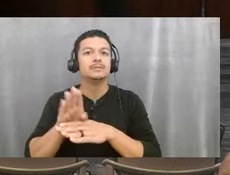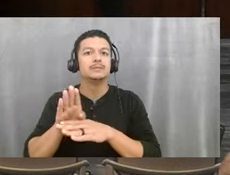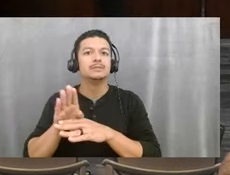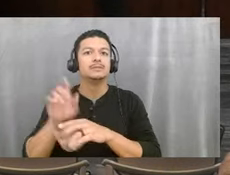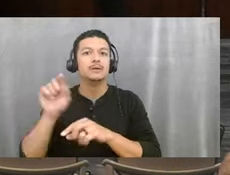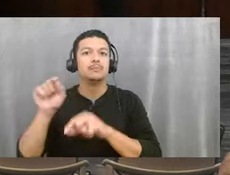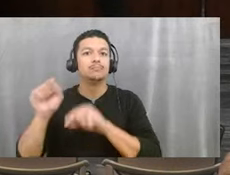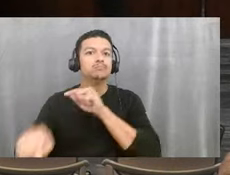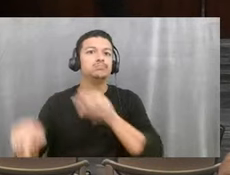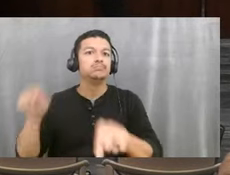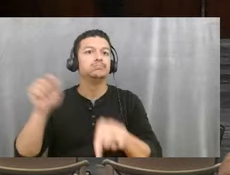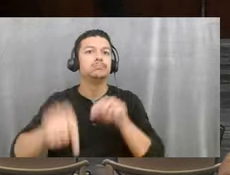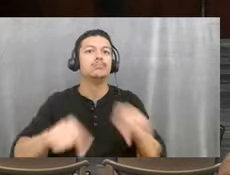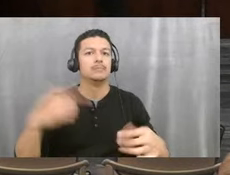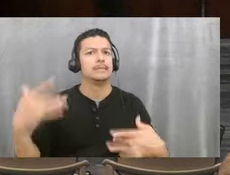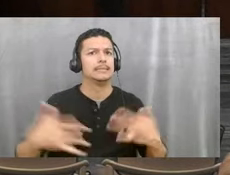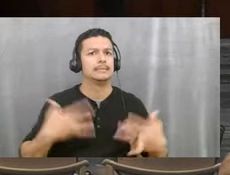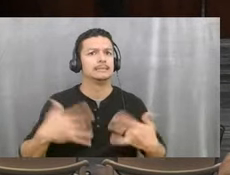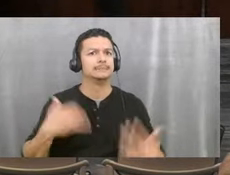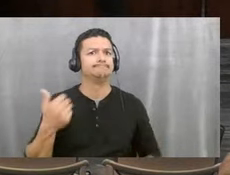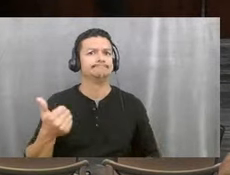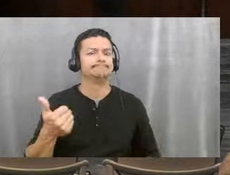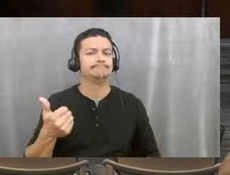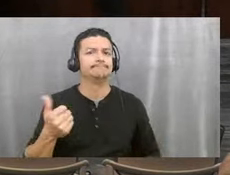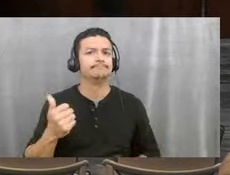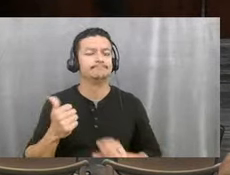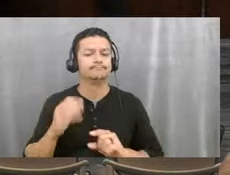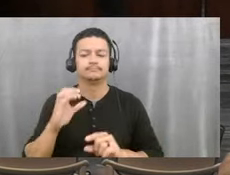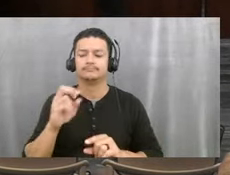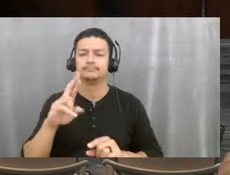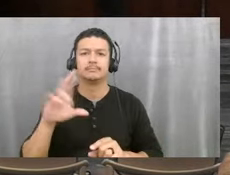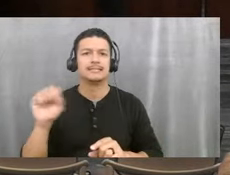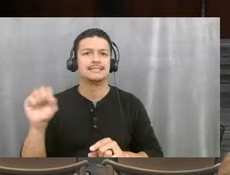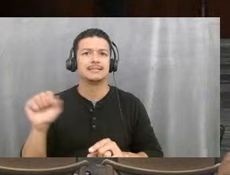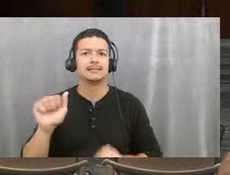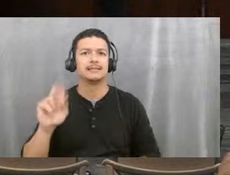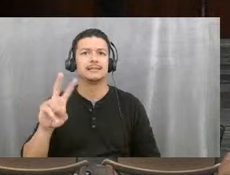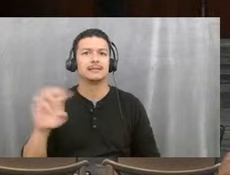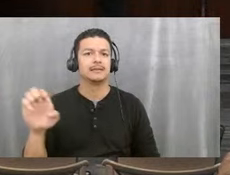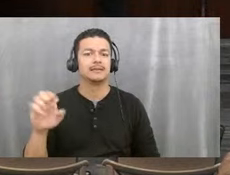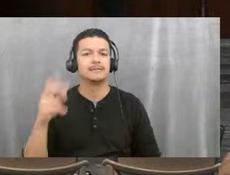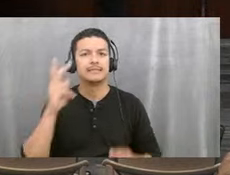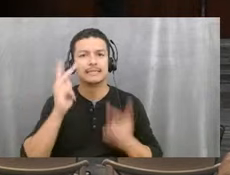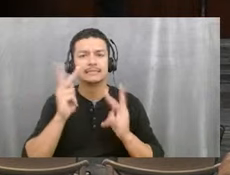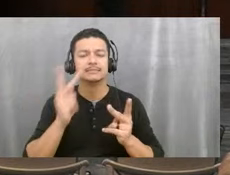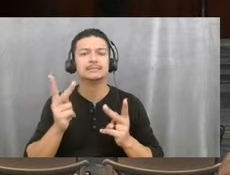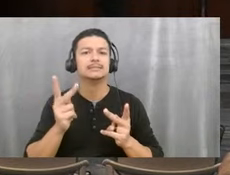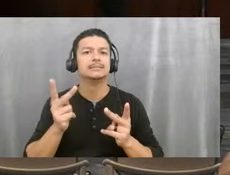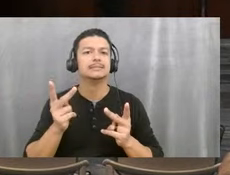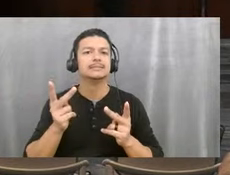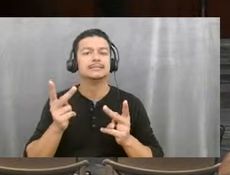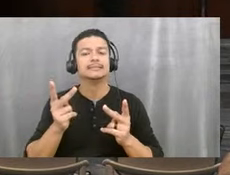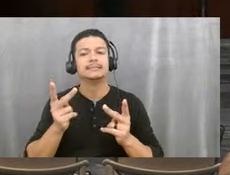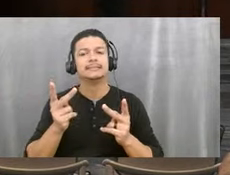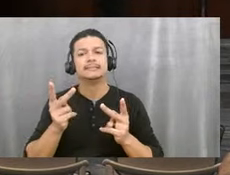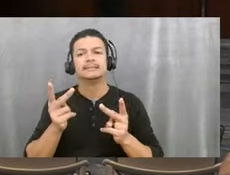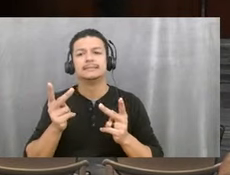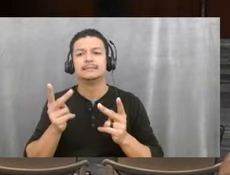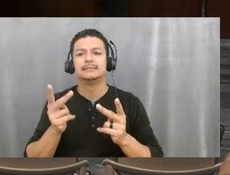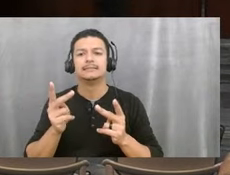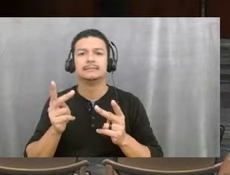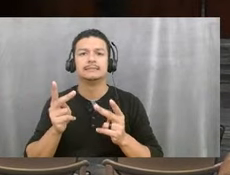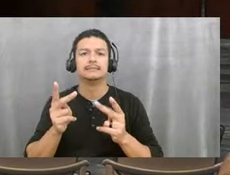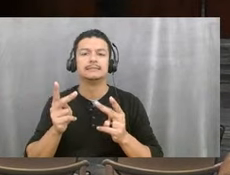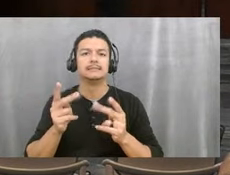which is super exciting. Um, Congress Avenue is really seeing kind of a bus, you know, kind of busting out with some